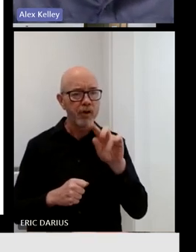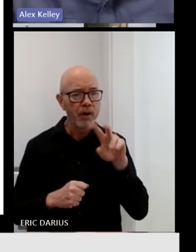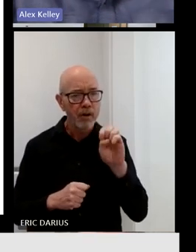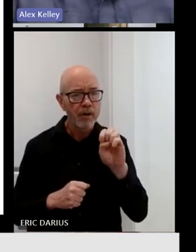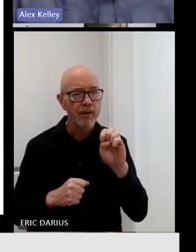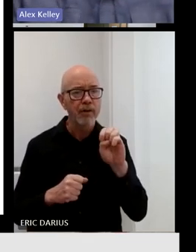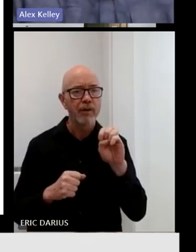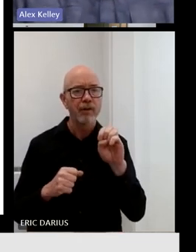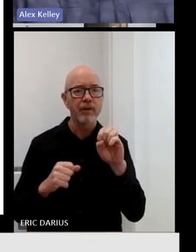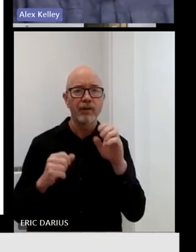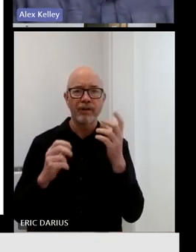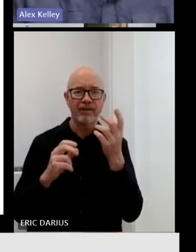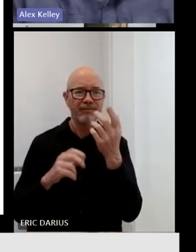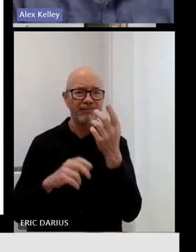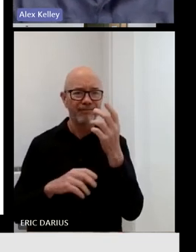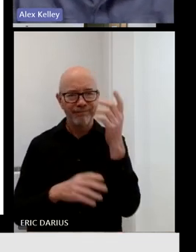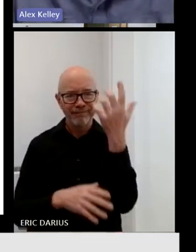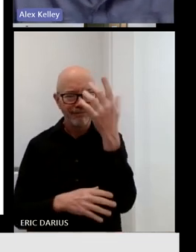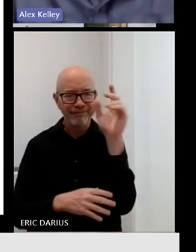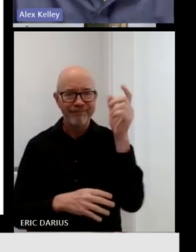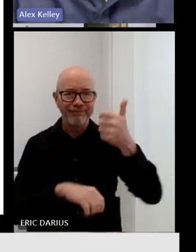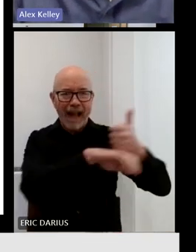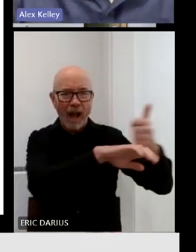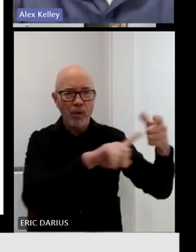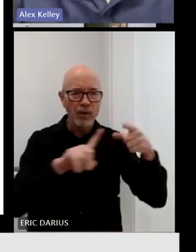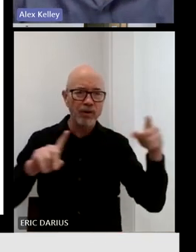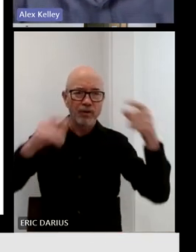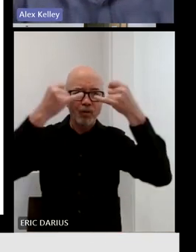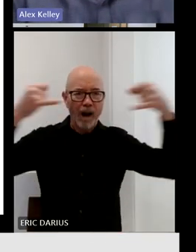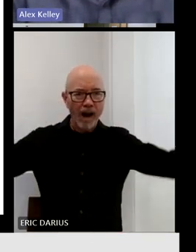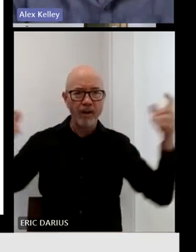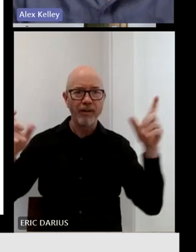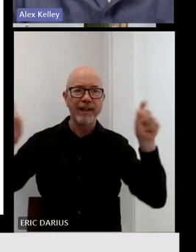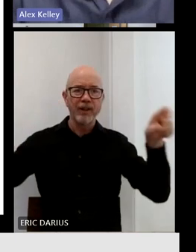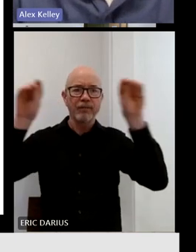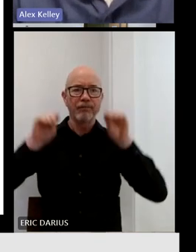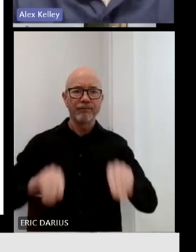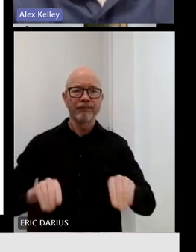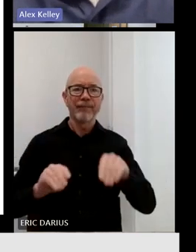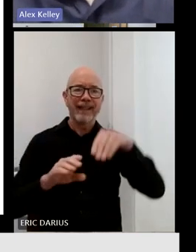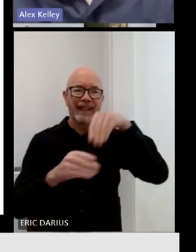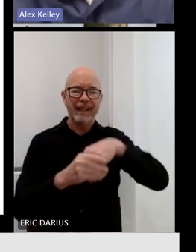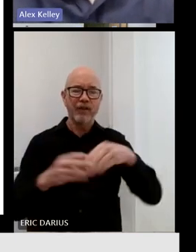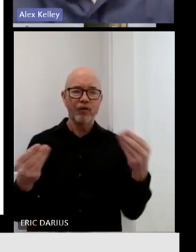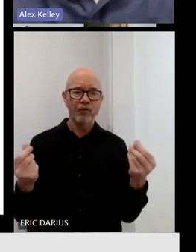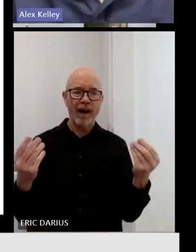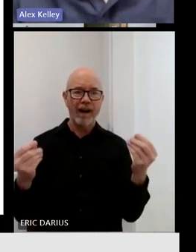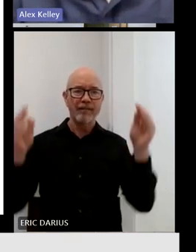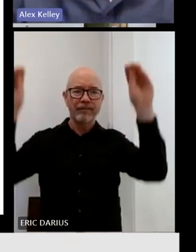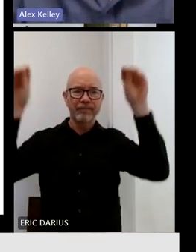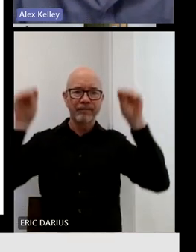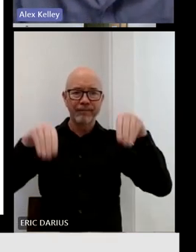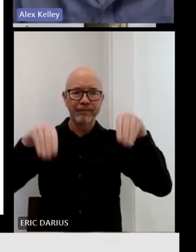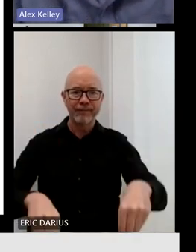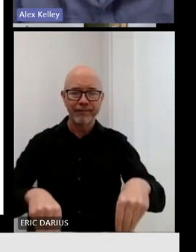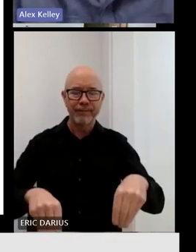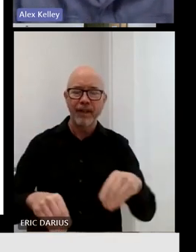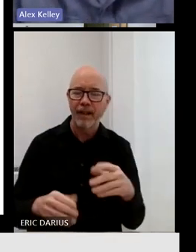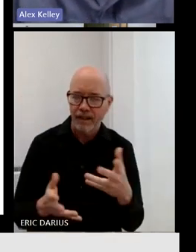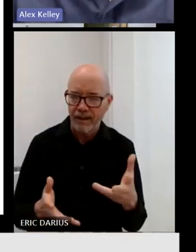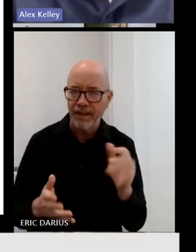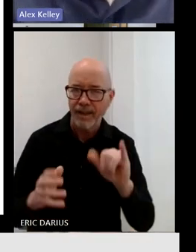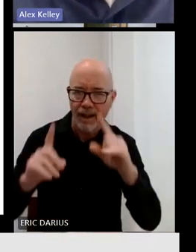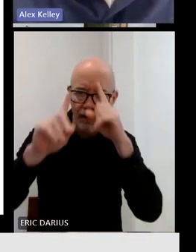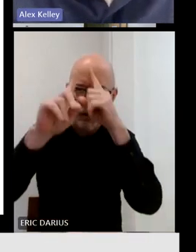the state of Vermont and particularly the VCBB is in a good position to lead a study that works